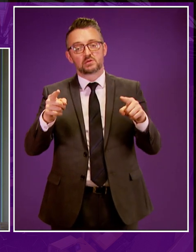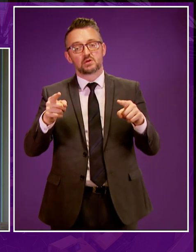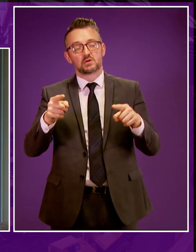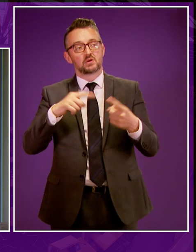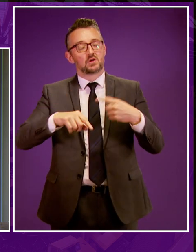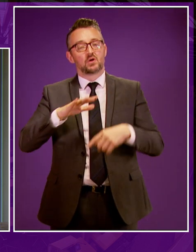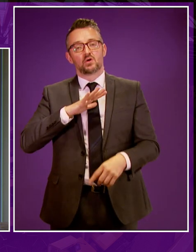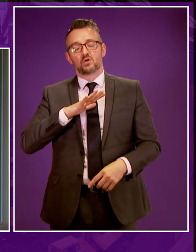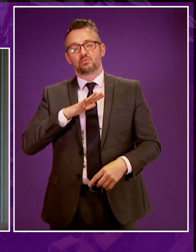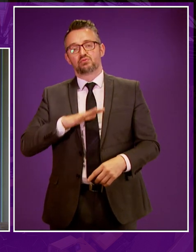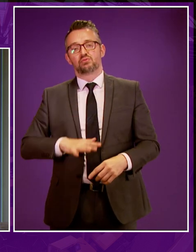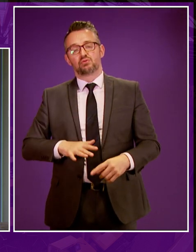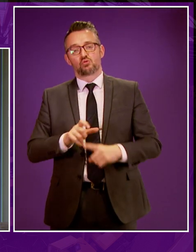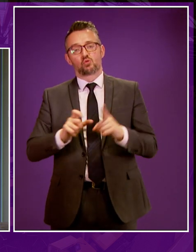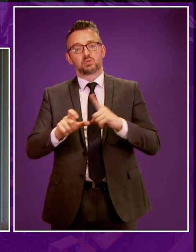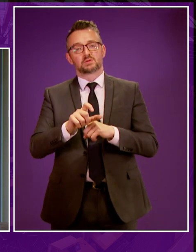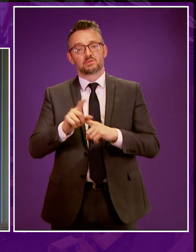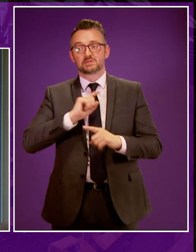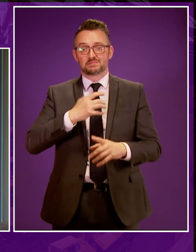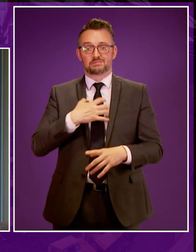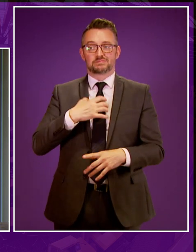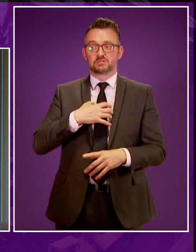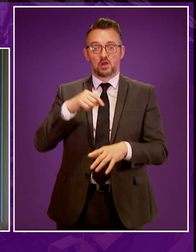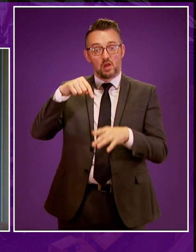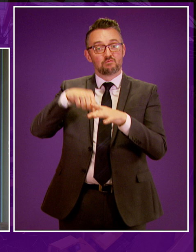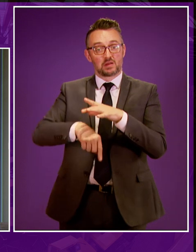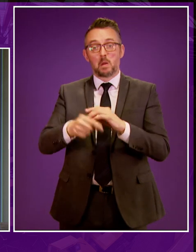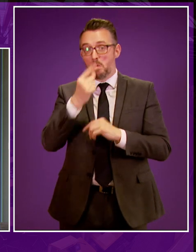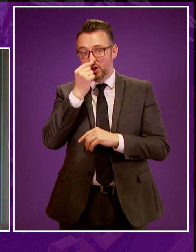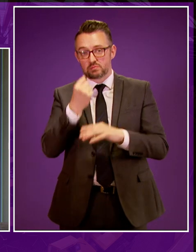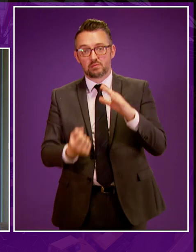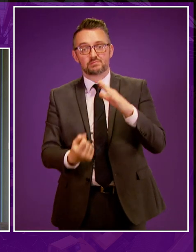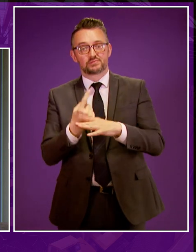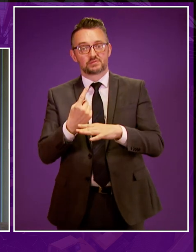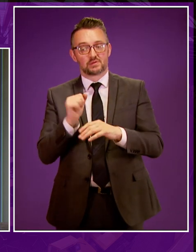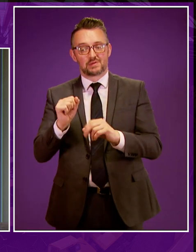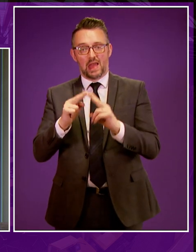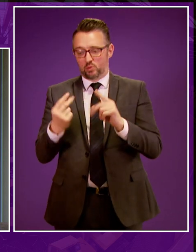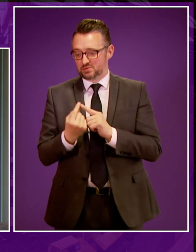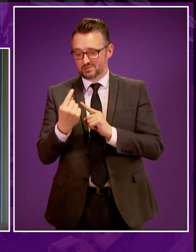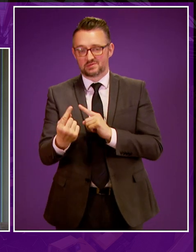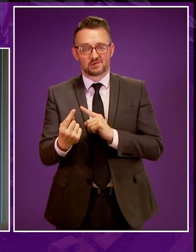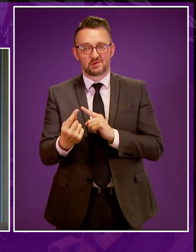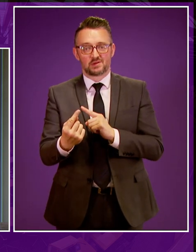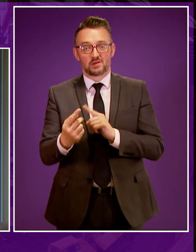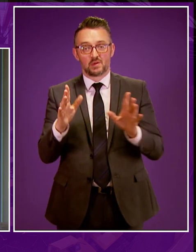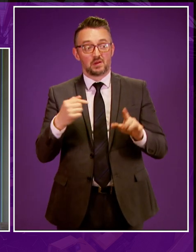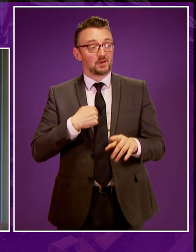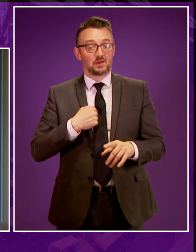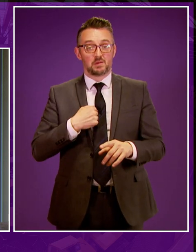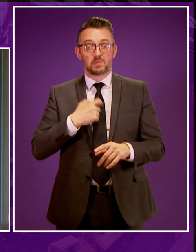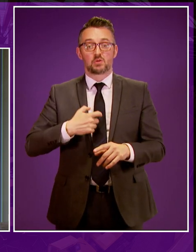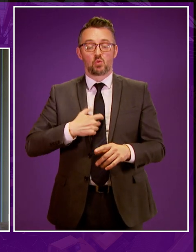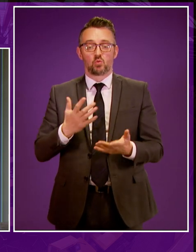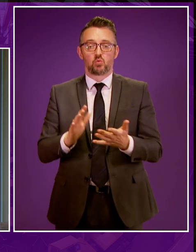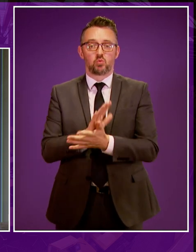great relief to those in communities where the threat of fracking has been on their doorsteps or under their houses for some time. And personally, I'm pleased that